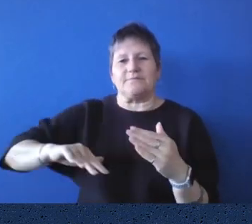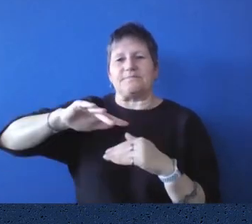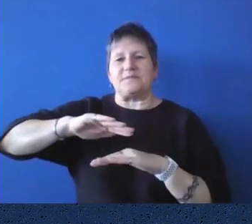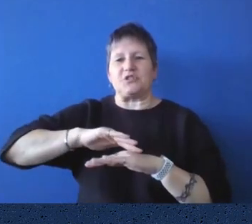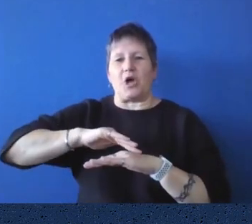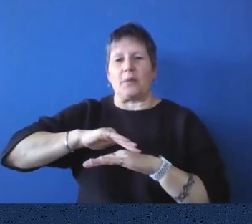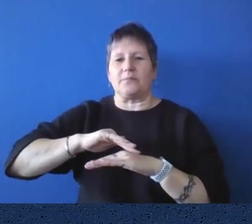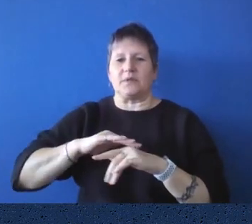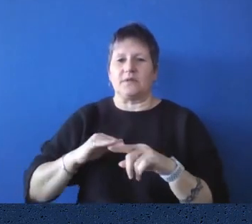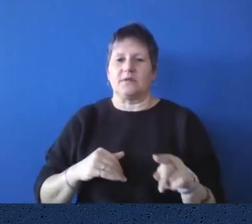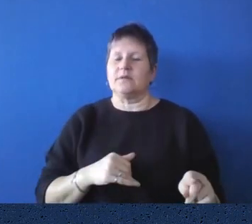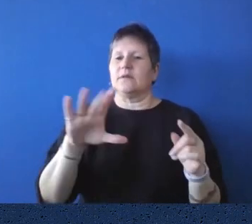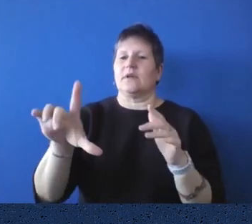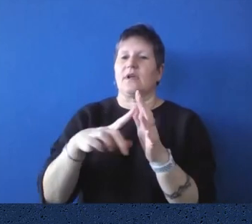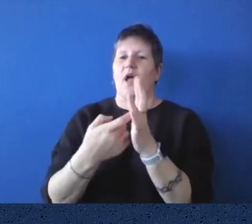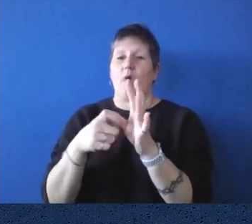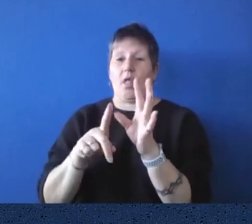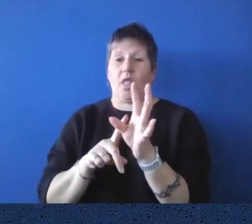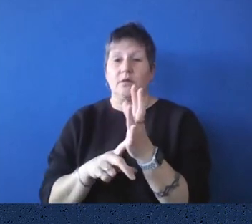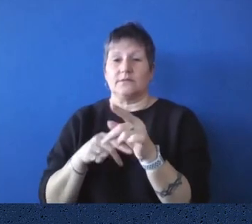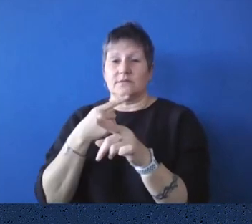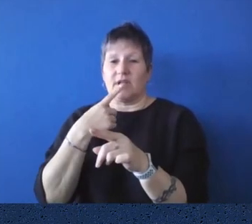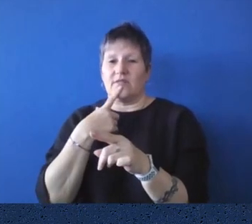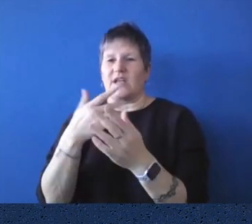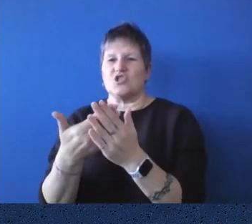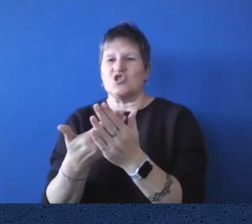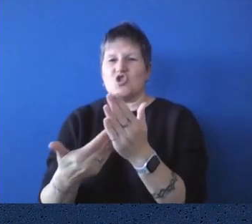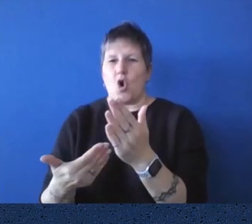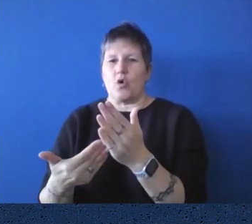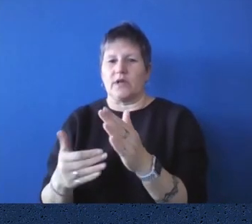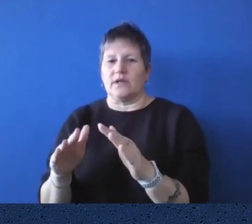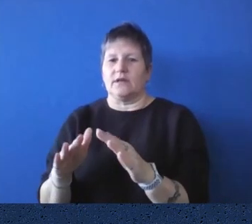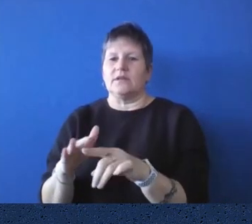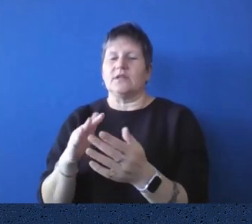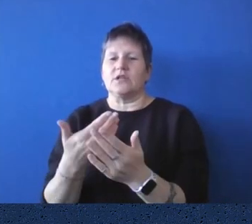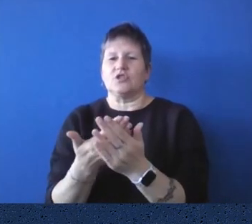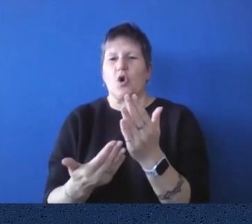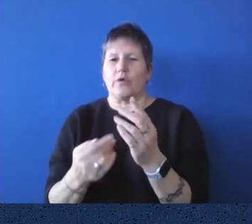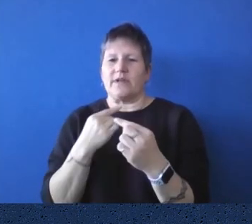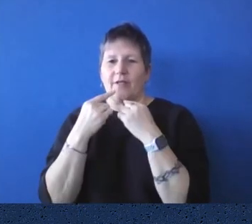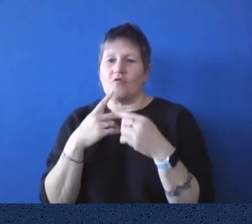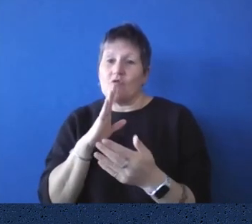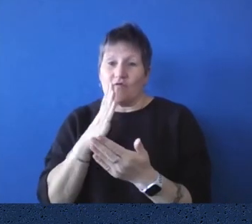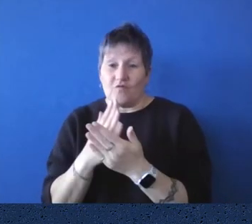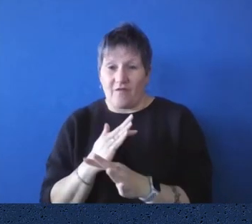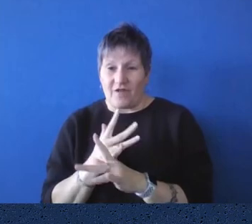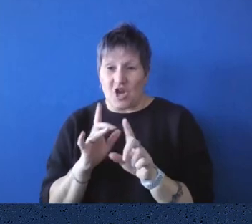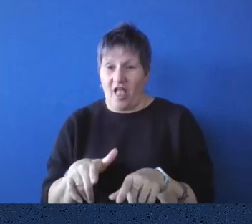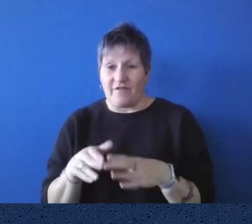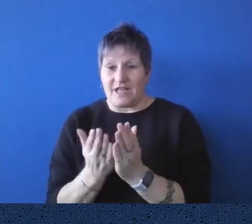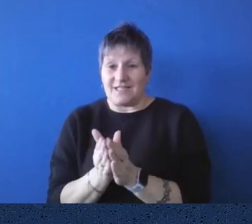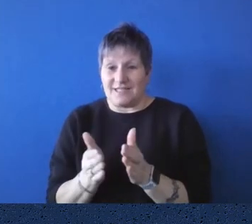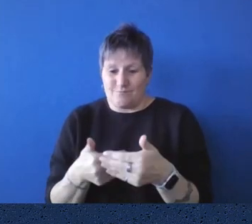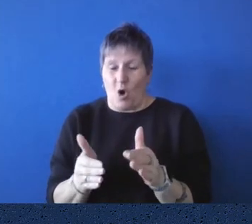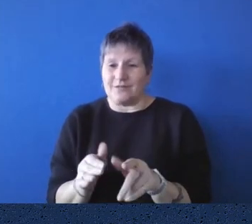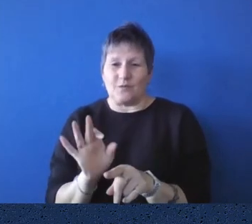objects. And I just want to make a point that the sardines are no longer in that can. Um, but certainly, um, it tells a story